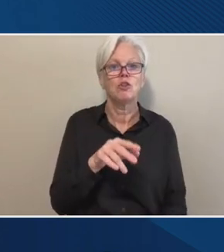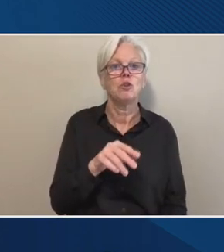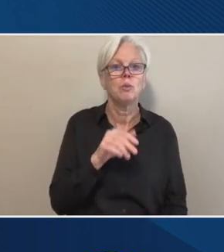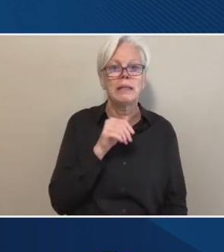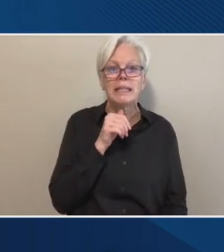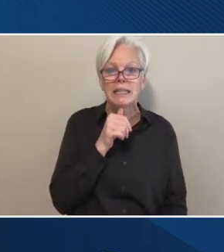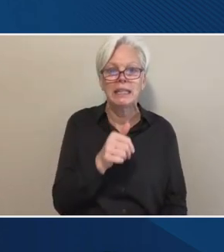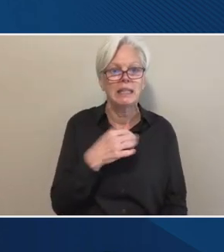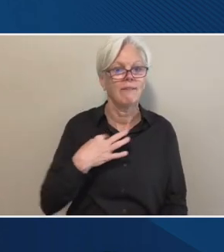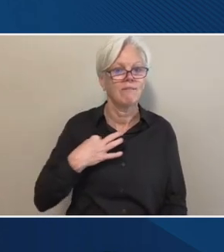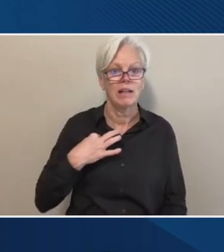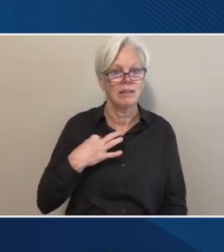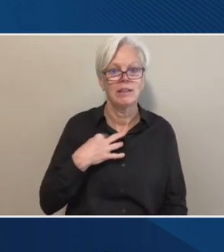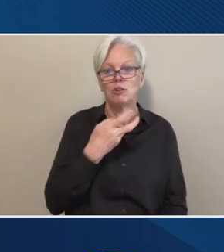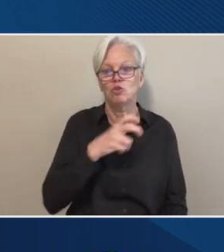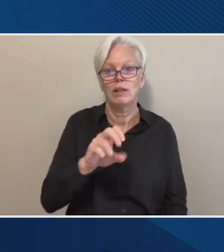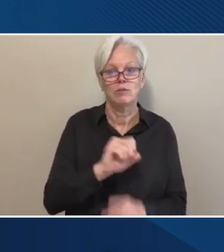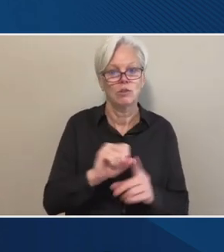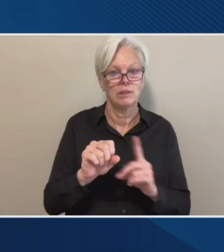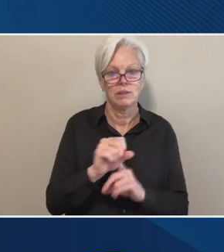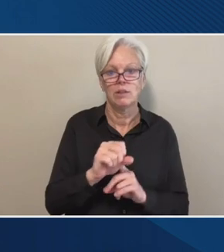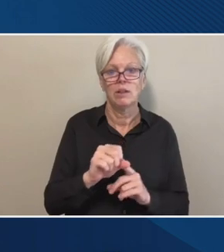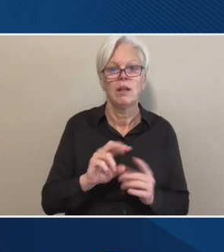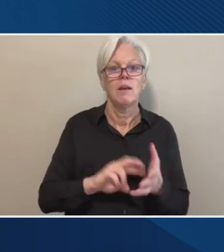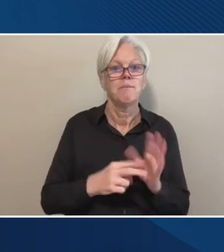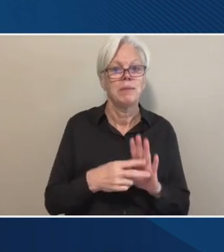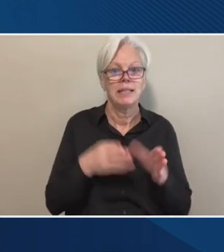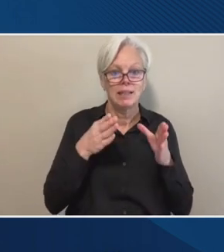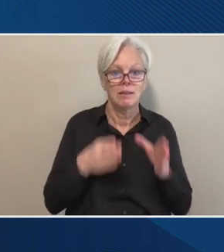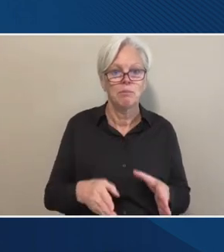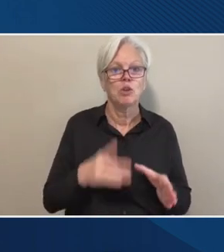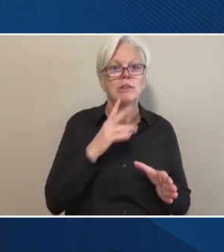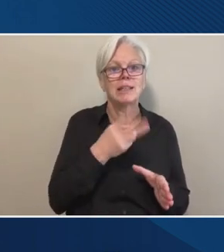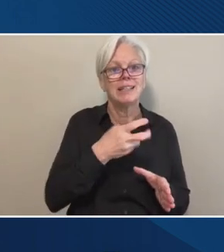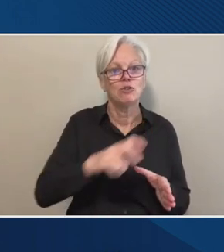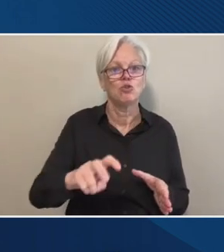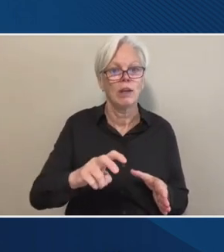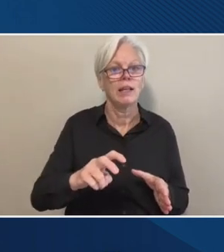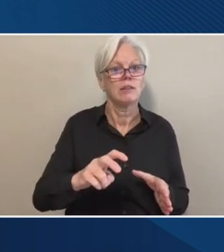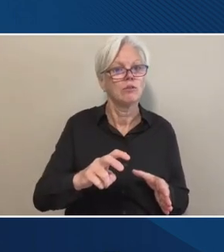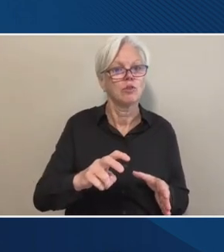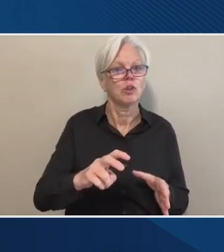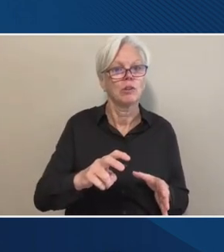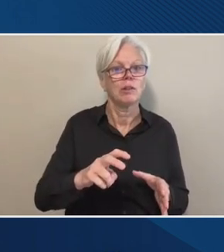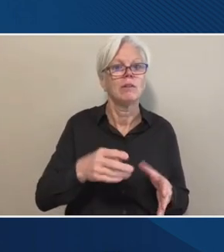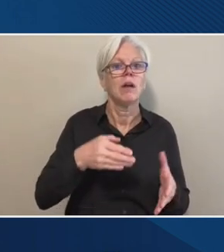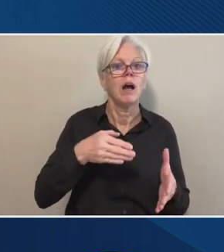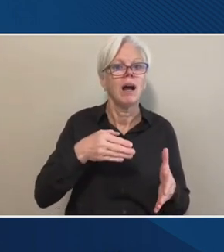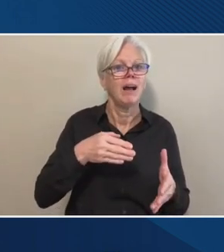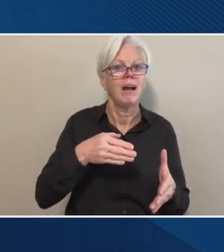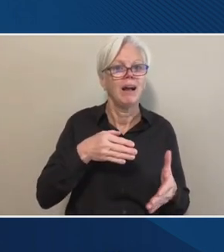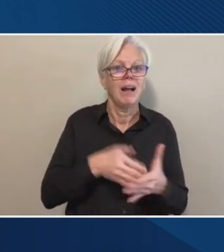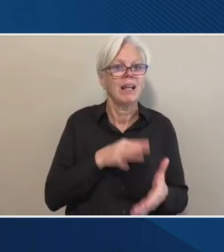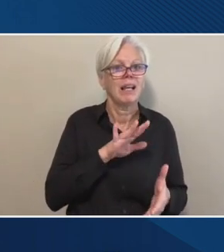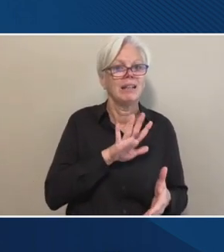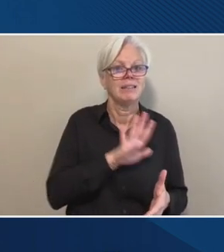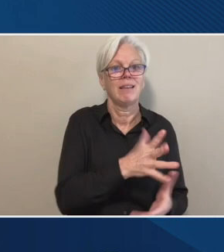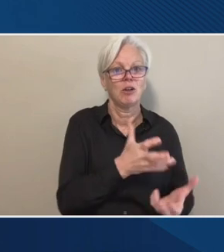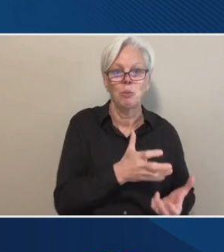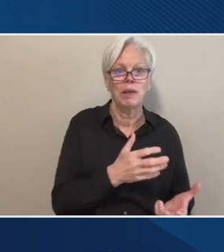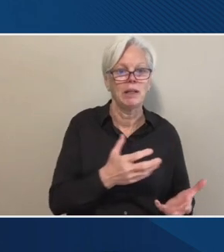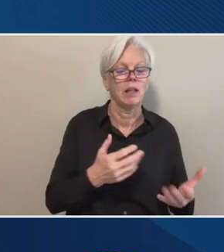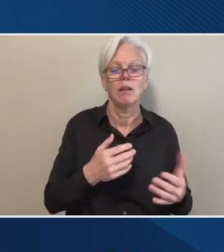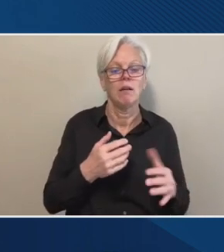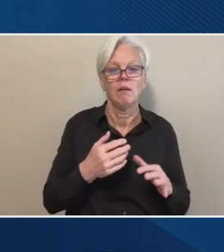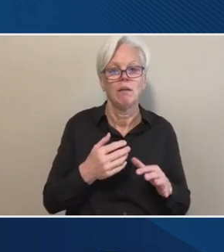situations, uh, where the, uh, the individual is transferred against their will. Um, uh, and then, and for the reason you just described,